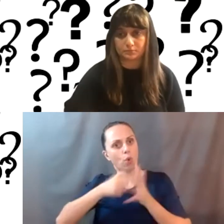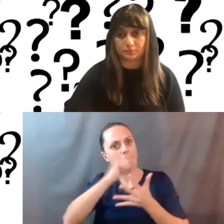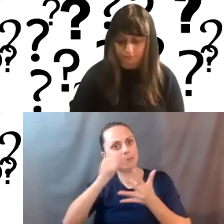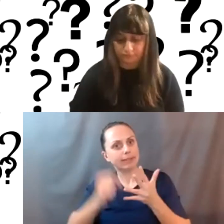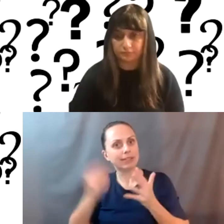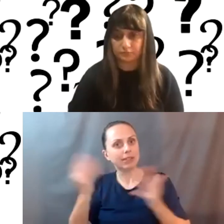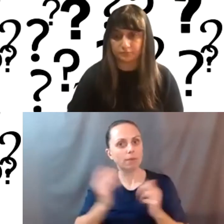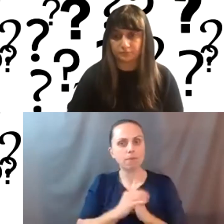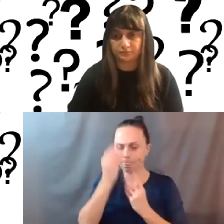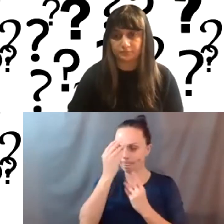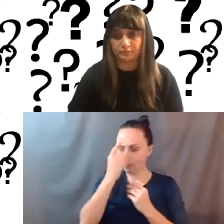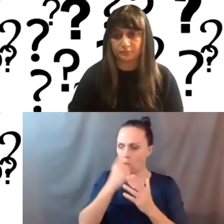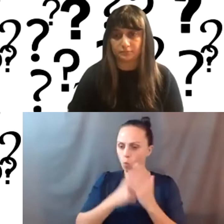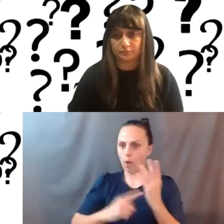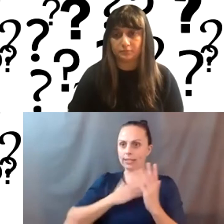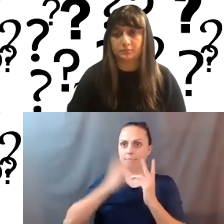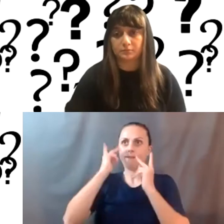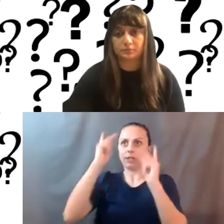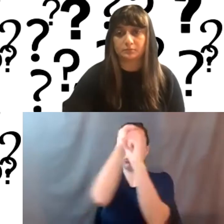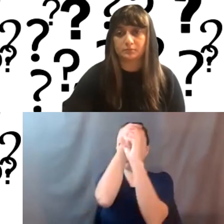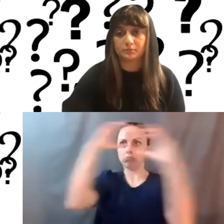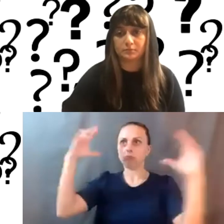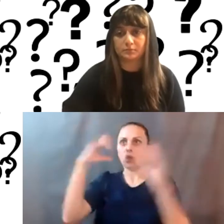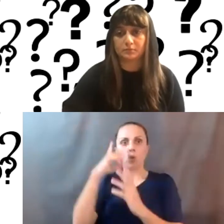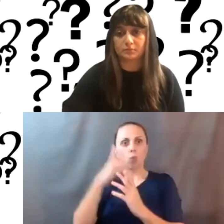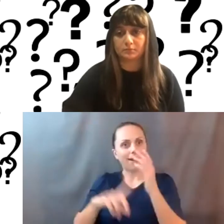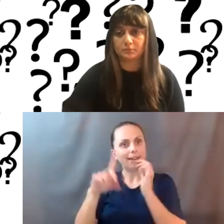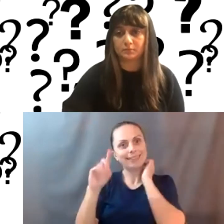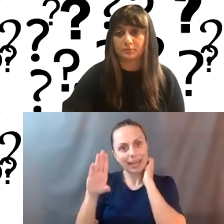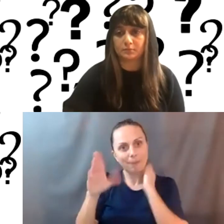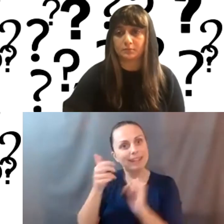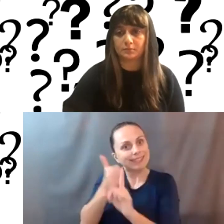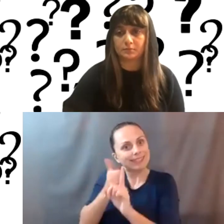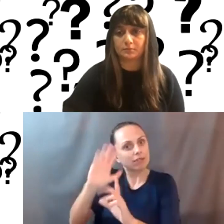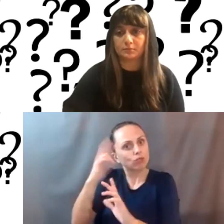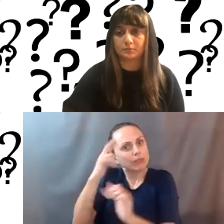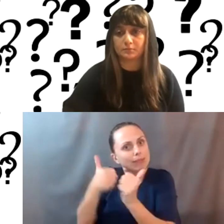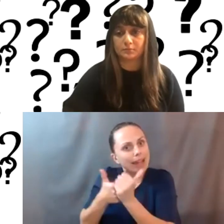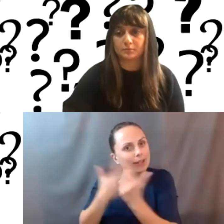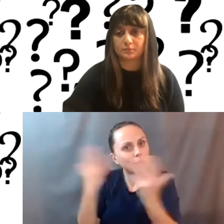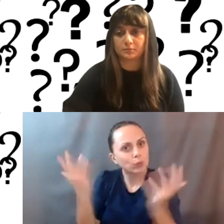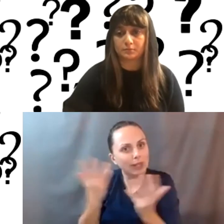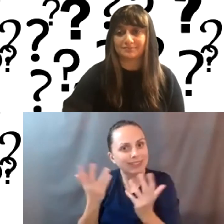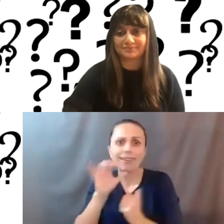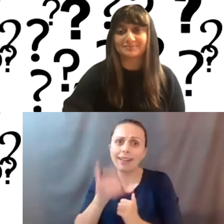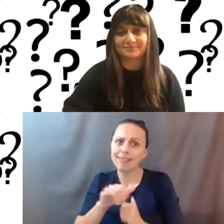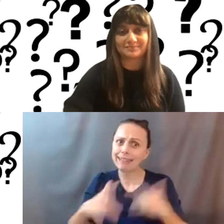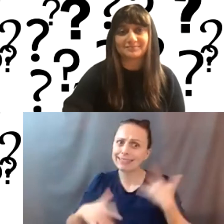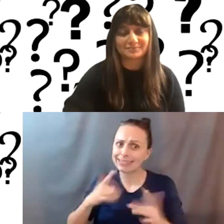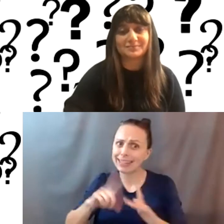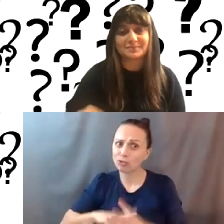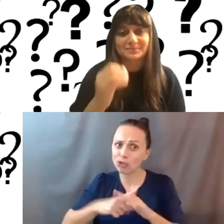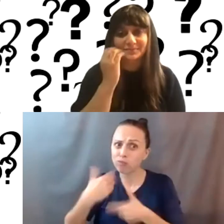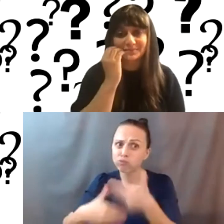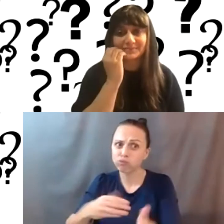about like, well, what's the vision that you have of like what the database would do. And that's a really exciting place to kind of start. And